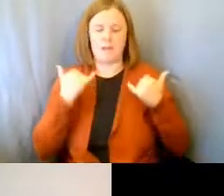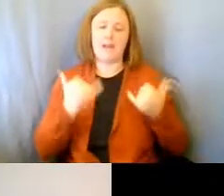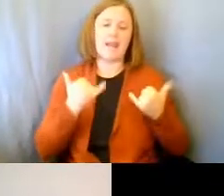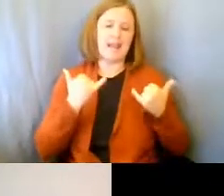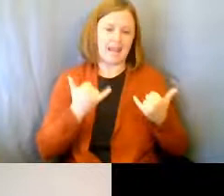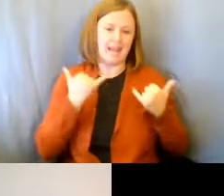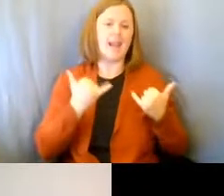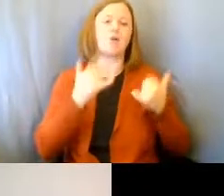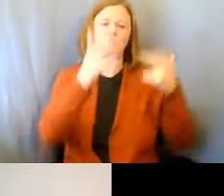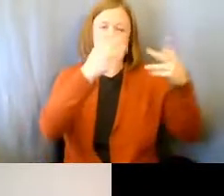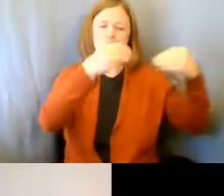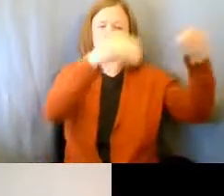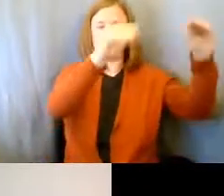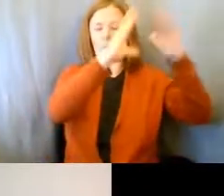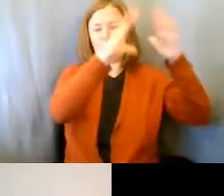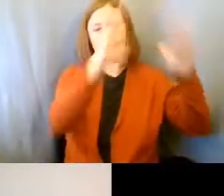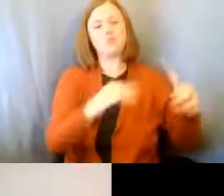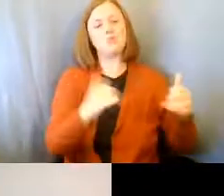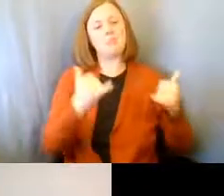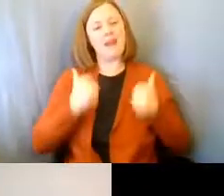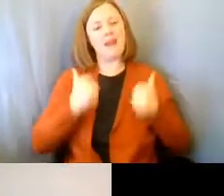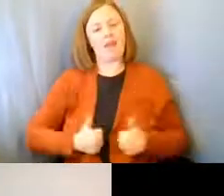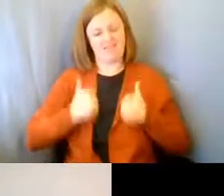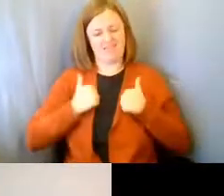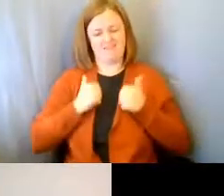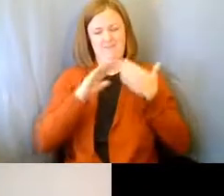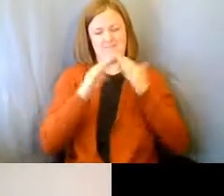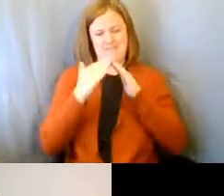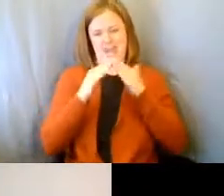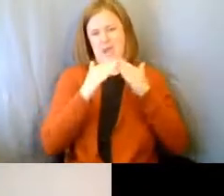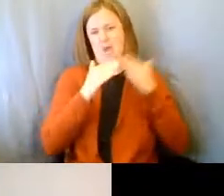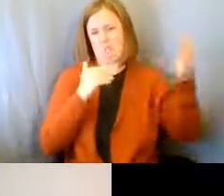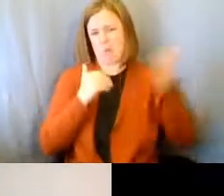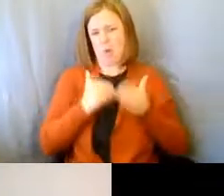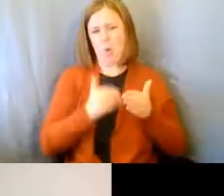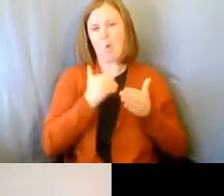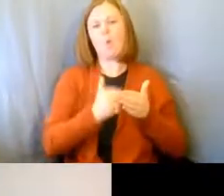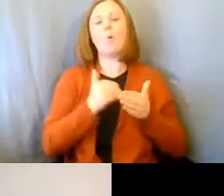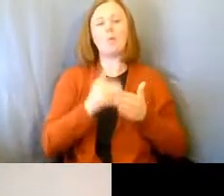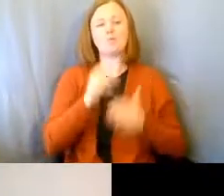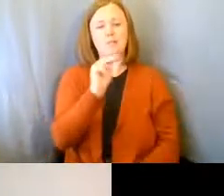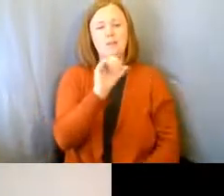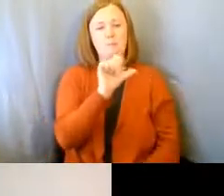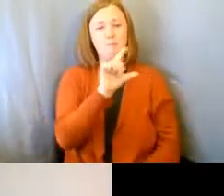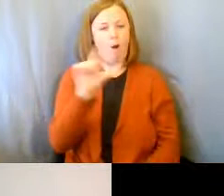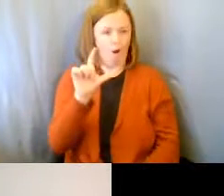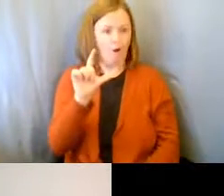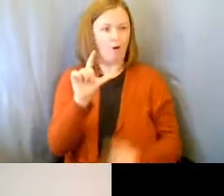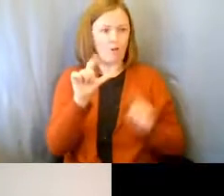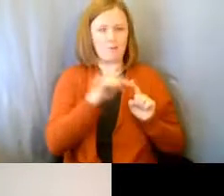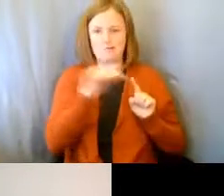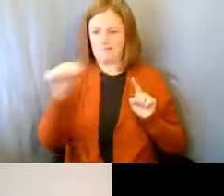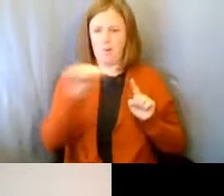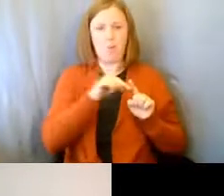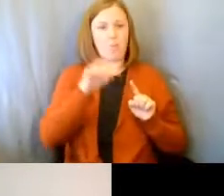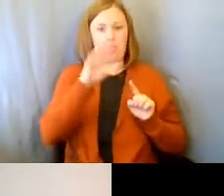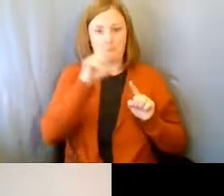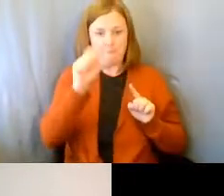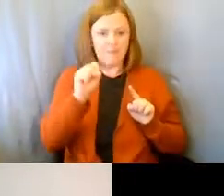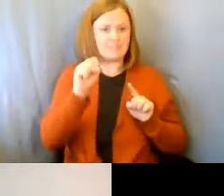we sold that house. And I now live in town very close to the mall, which is a fixed bus route.